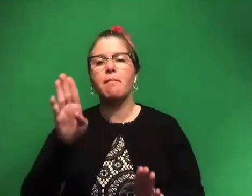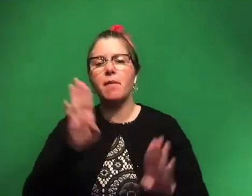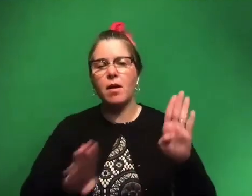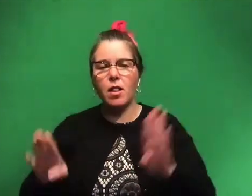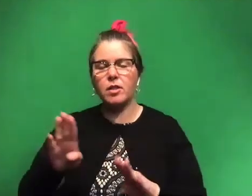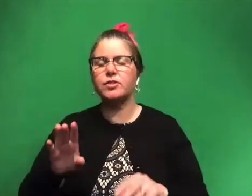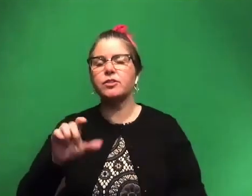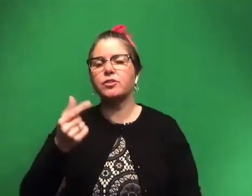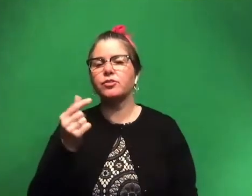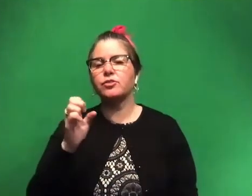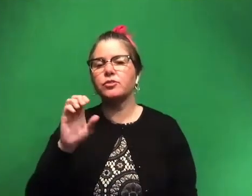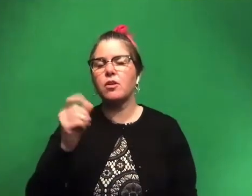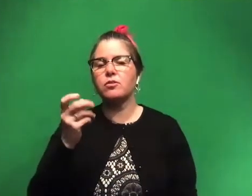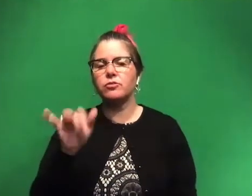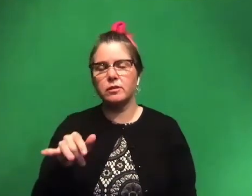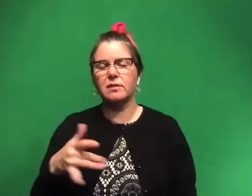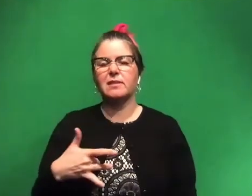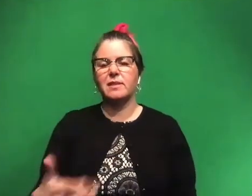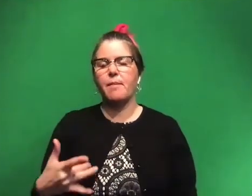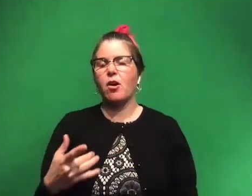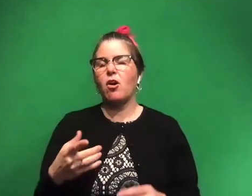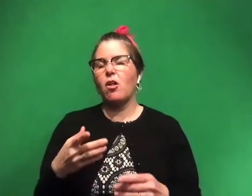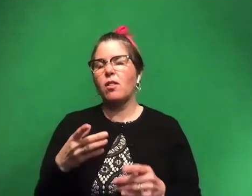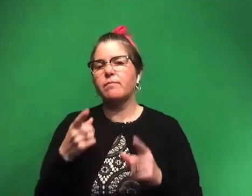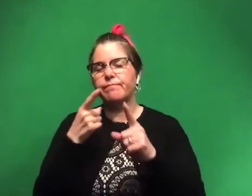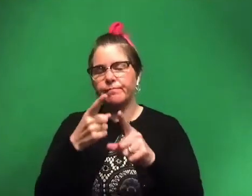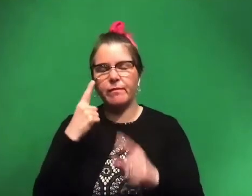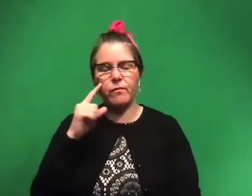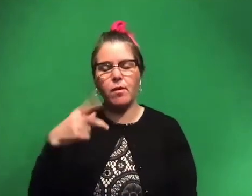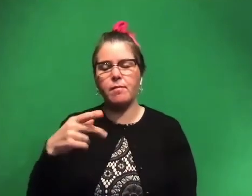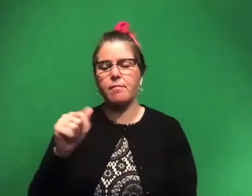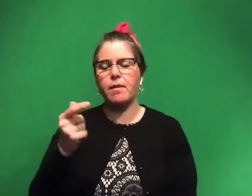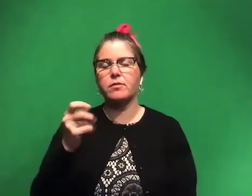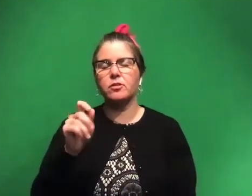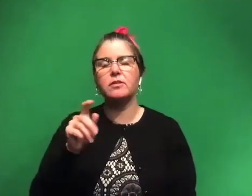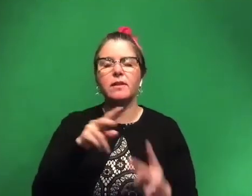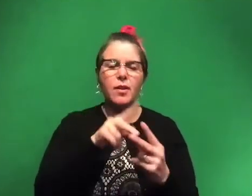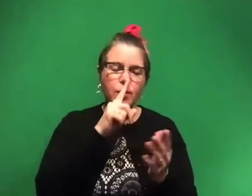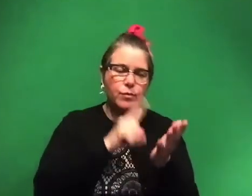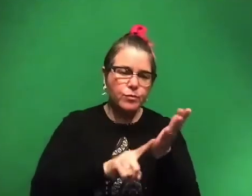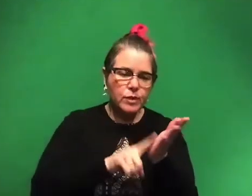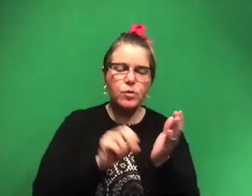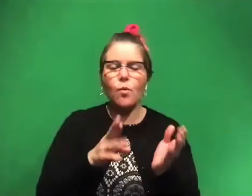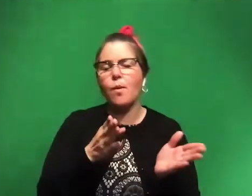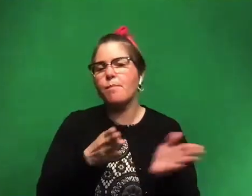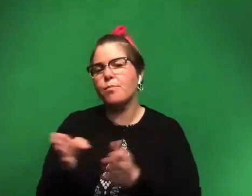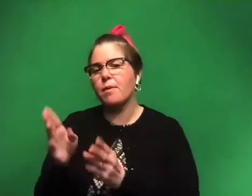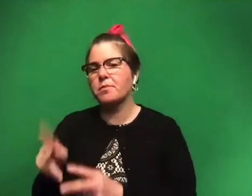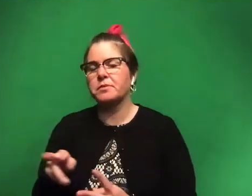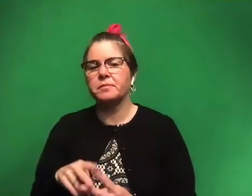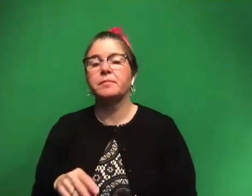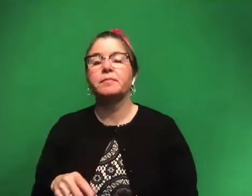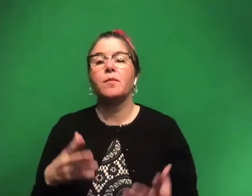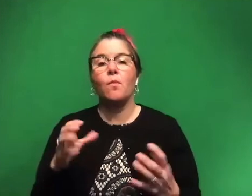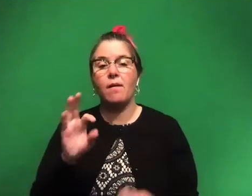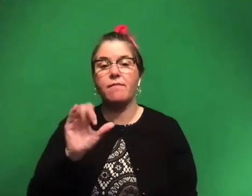geology. That's kind of the typical route for a paleontologist, either a researcher or prep, uh, prep person. If you want to do